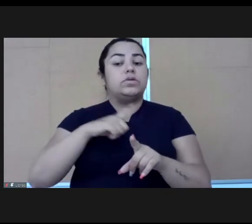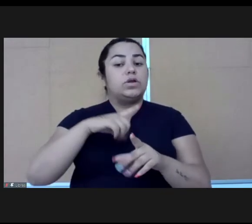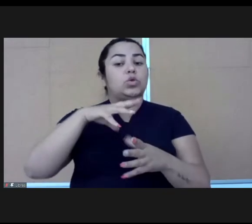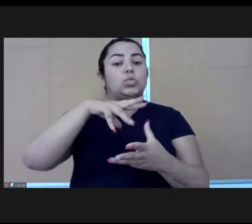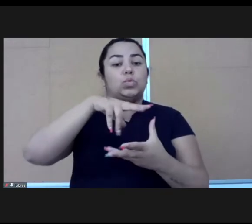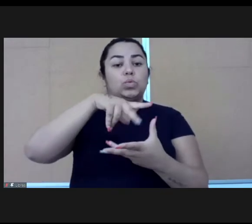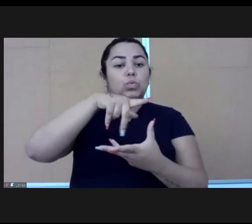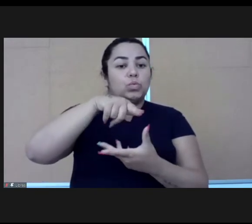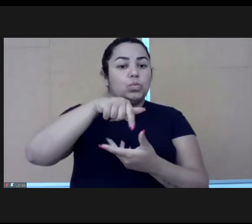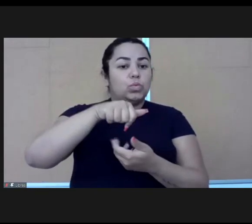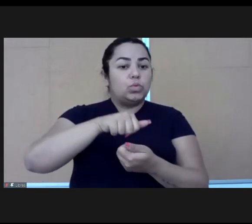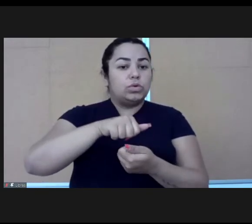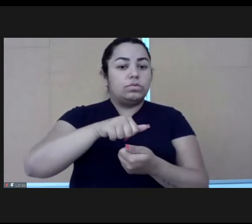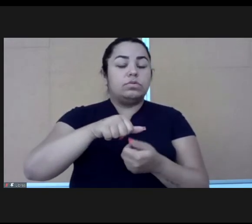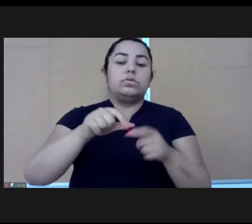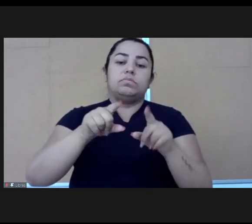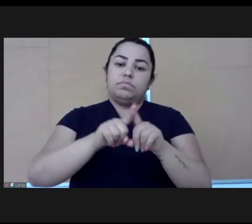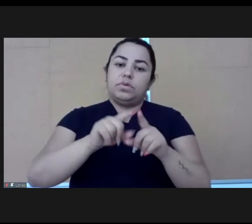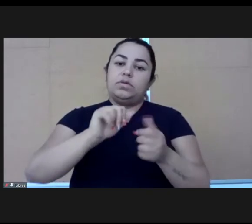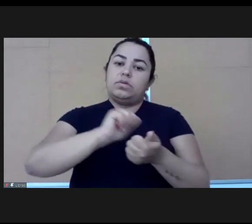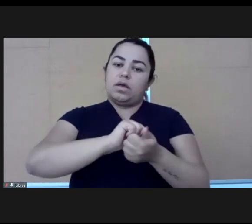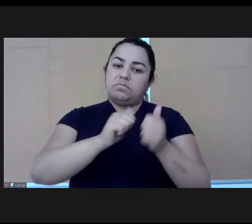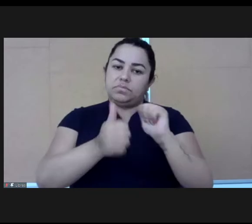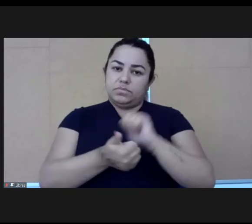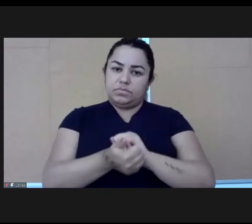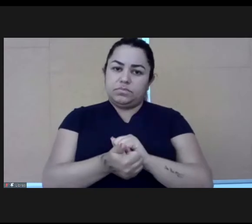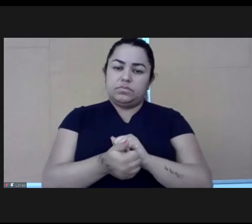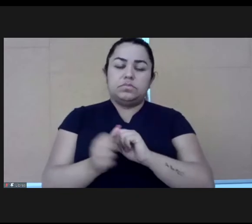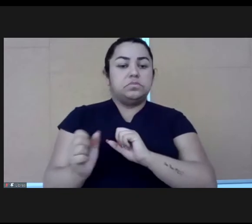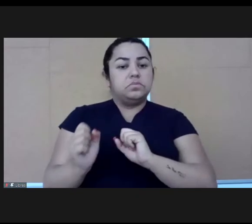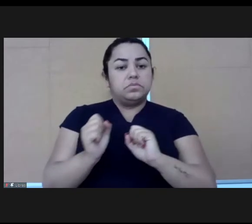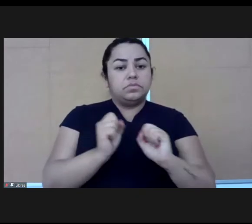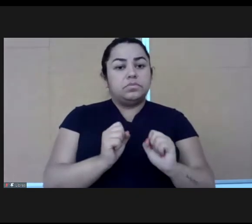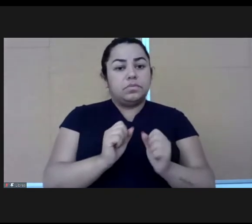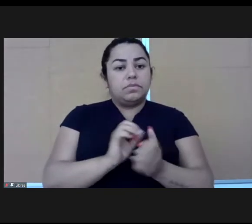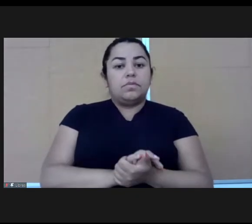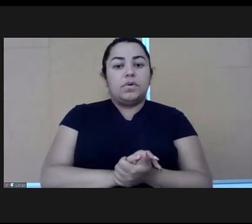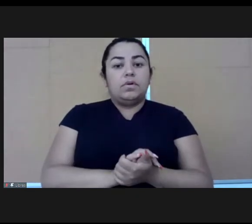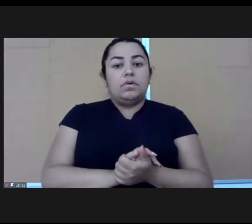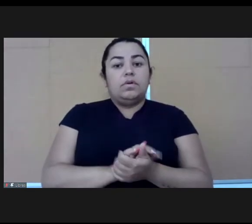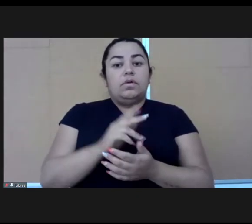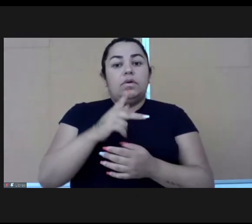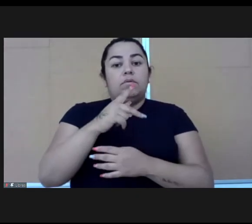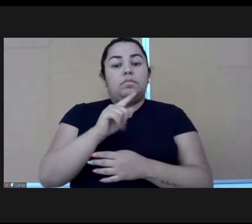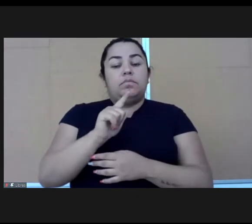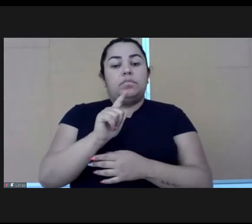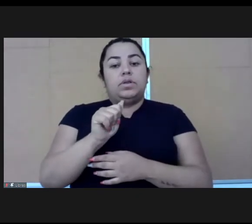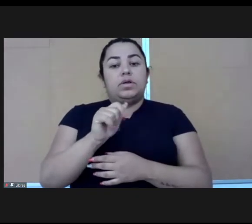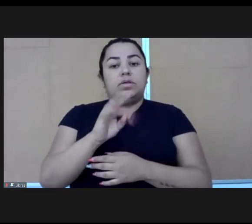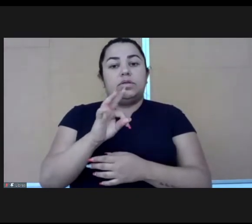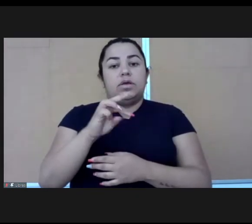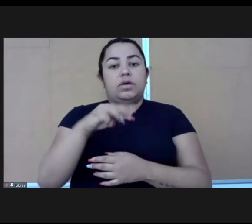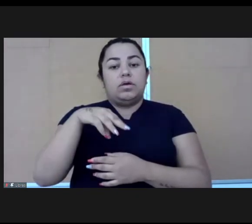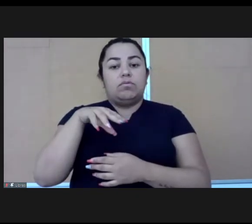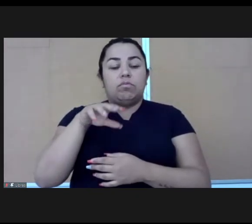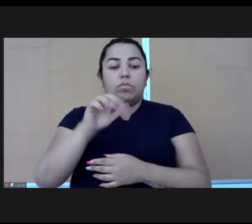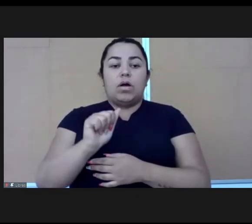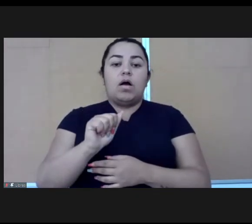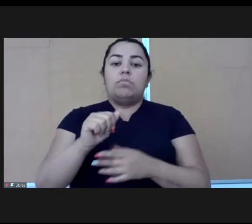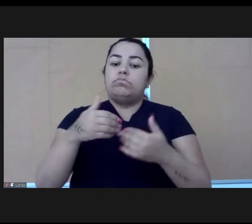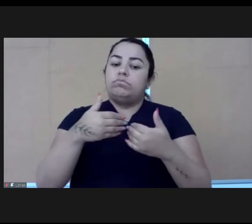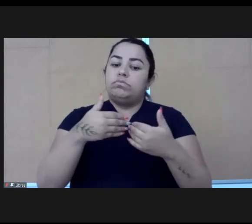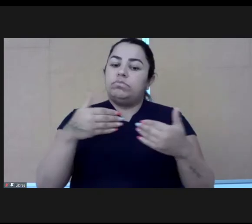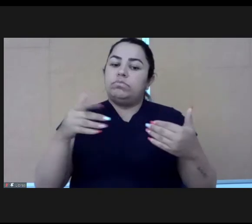in Kenya and I'm speaking on this platform, it has really unlocked a gateway for people to get more